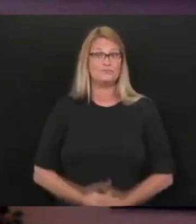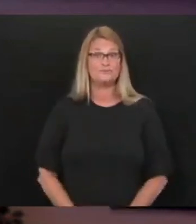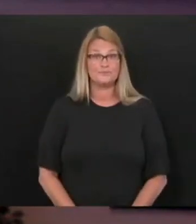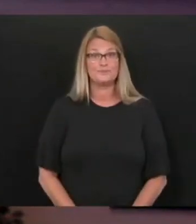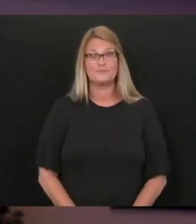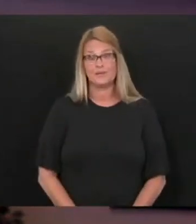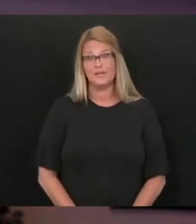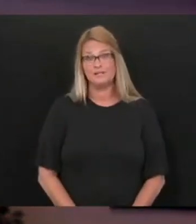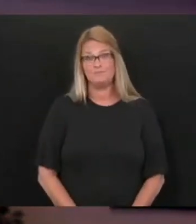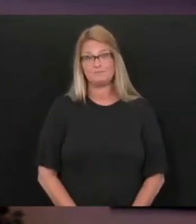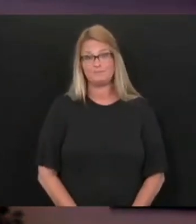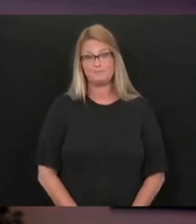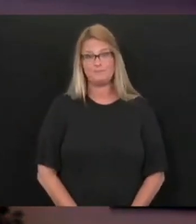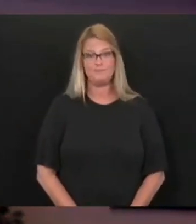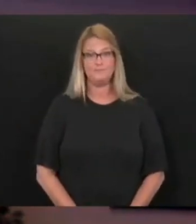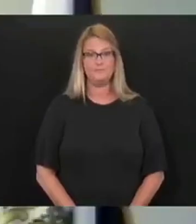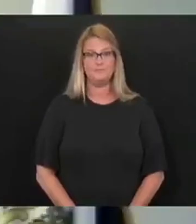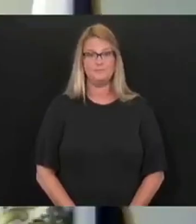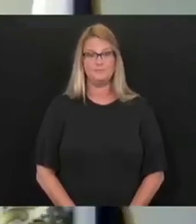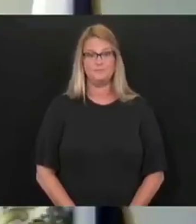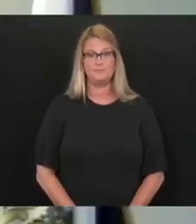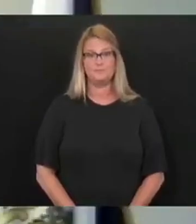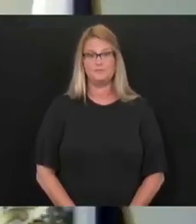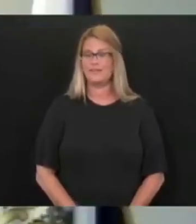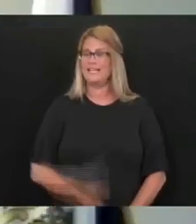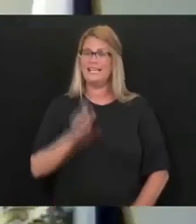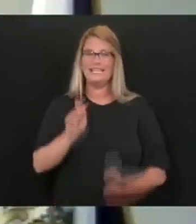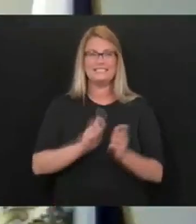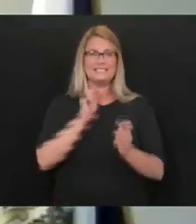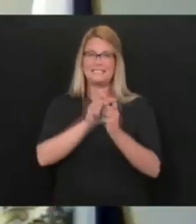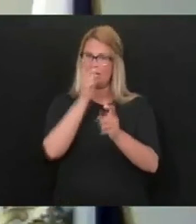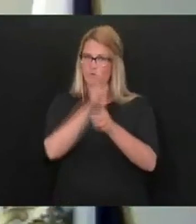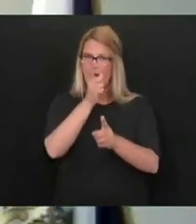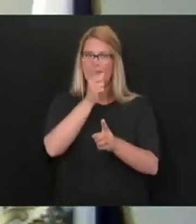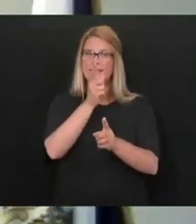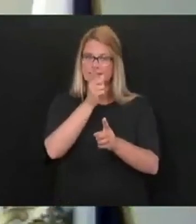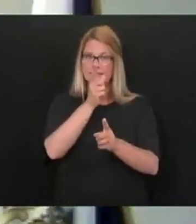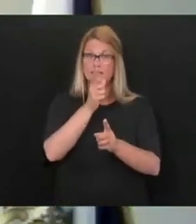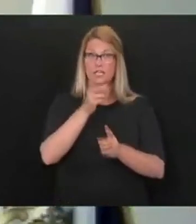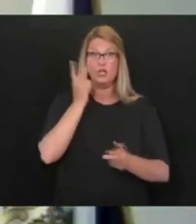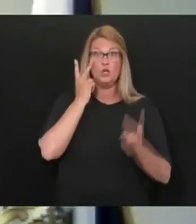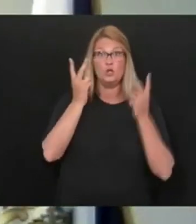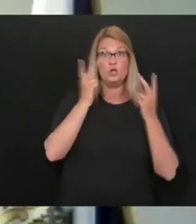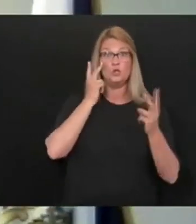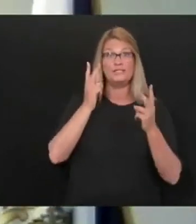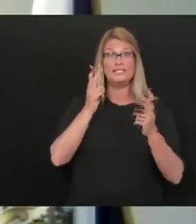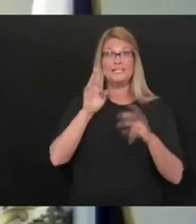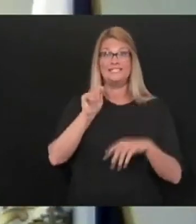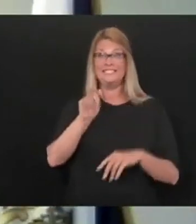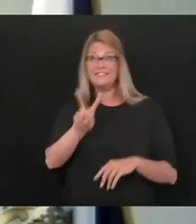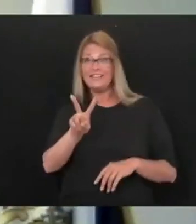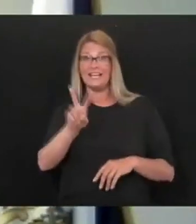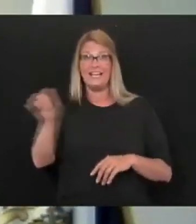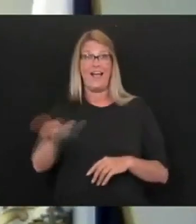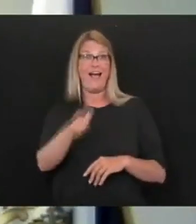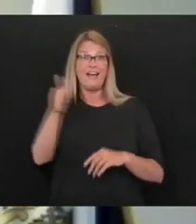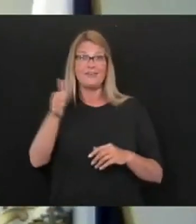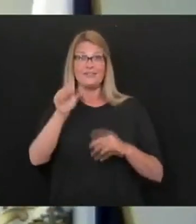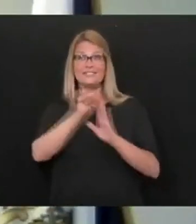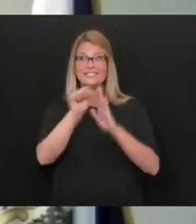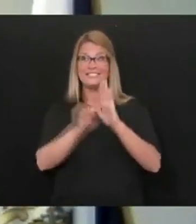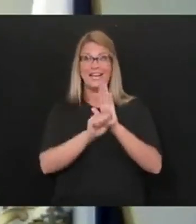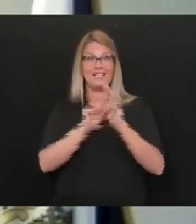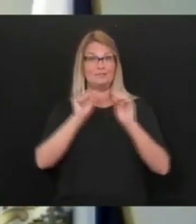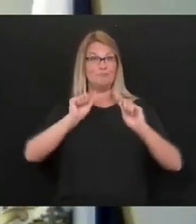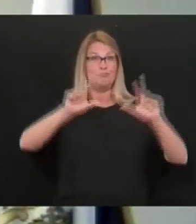Yes, that's right on target. If you look at the pictures on television of other states and the